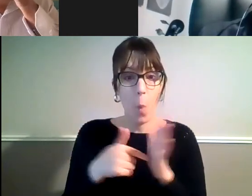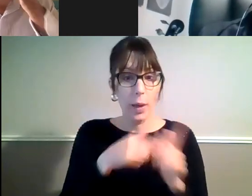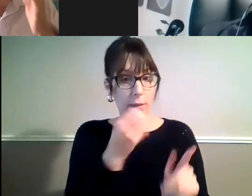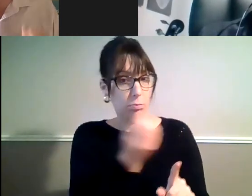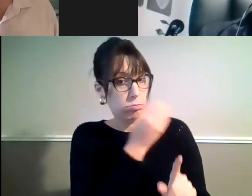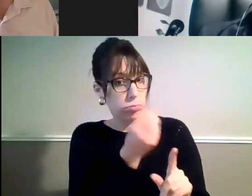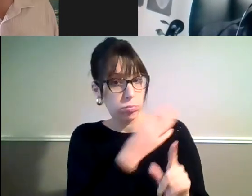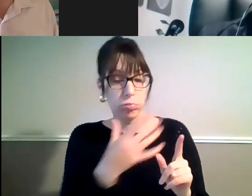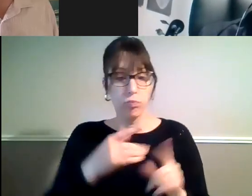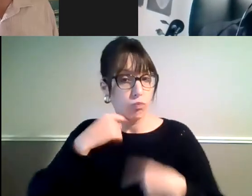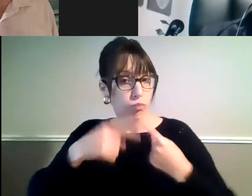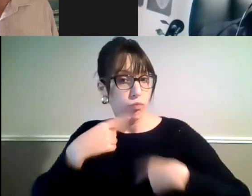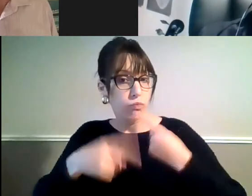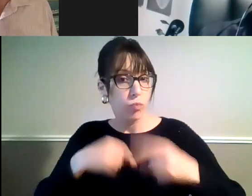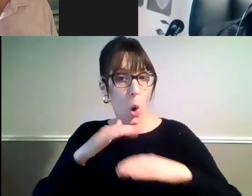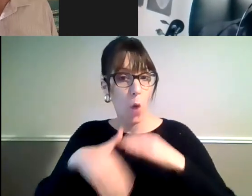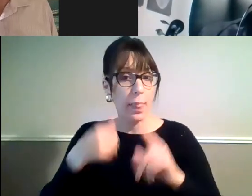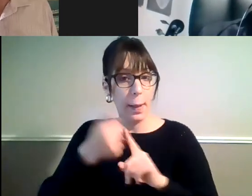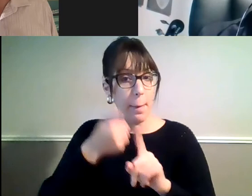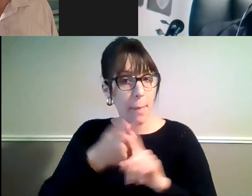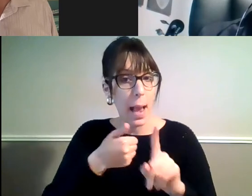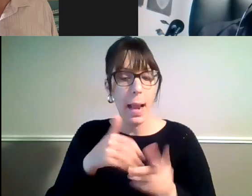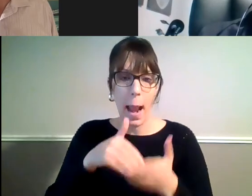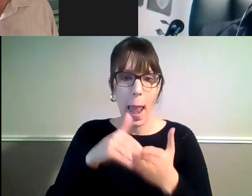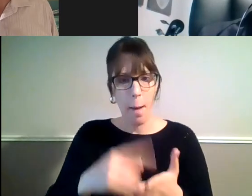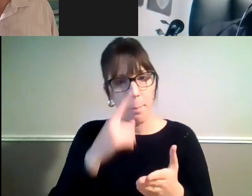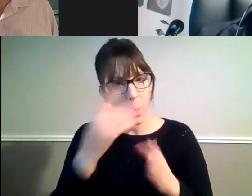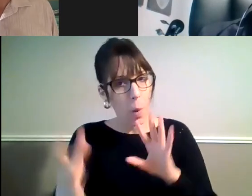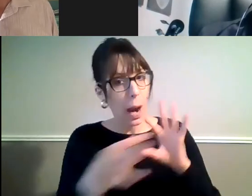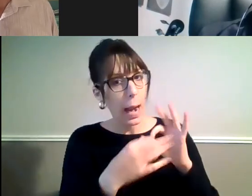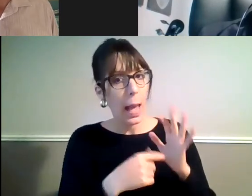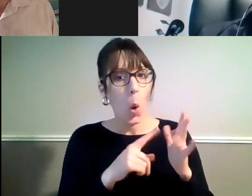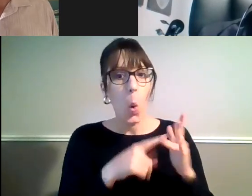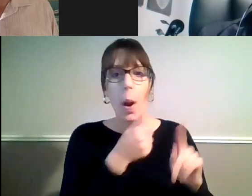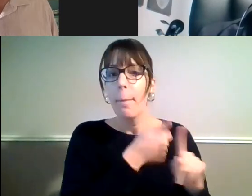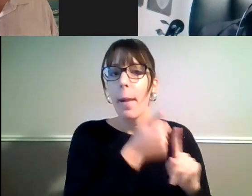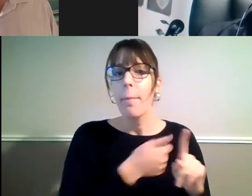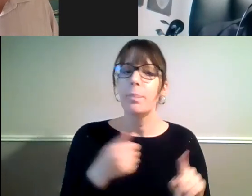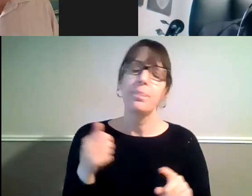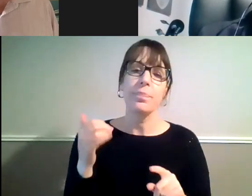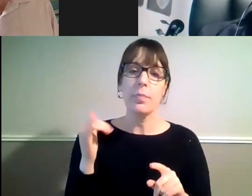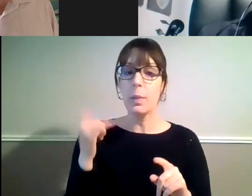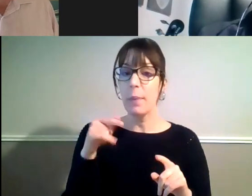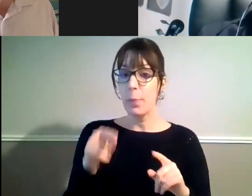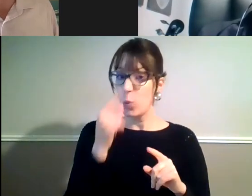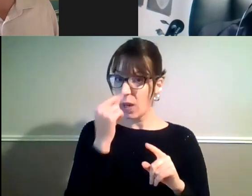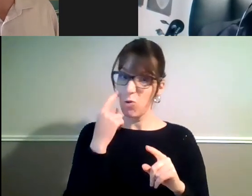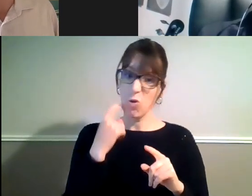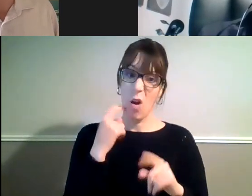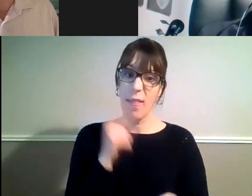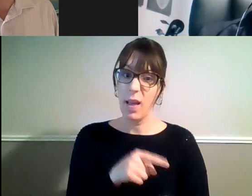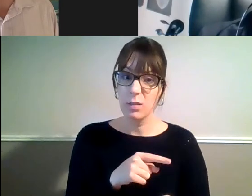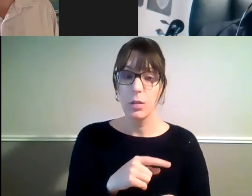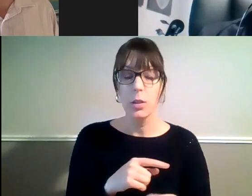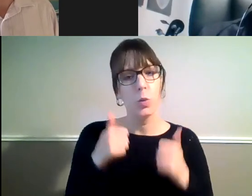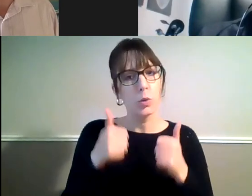really help to connect people, people on the ground who may not be able to get online and do it that way. So it's about encouraging those